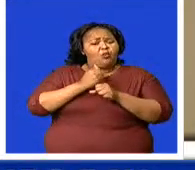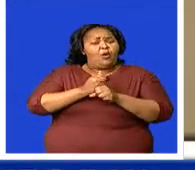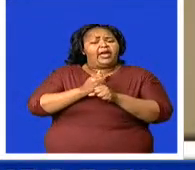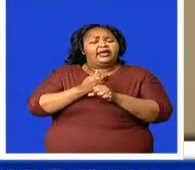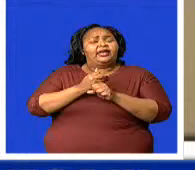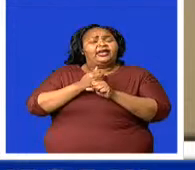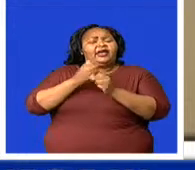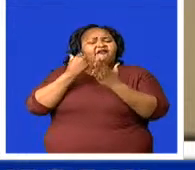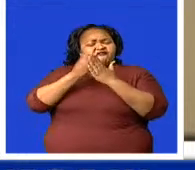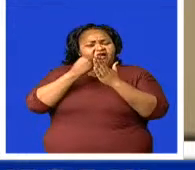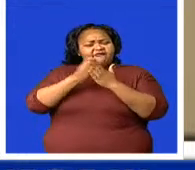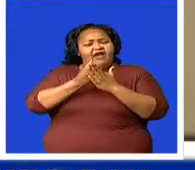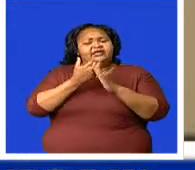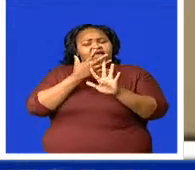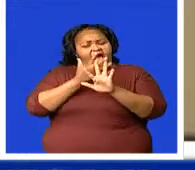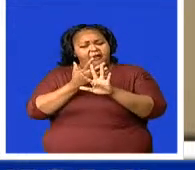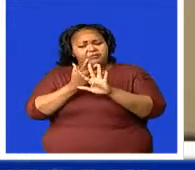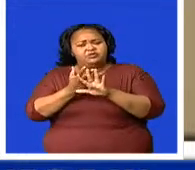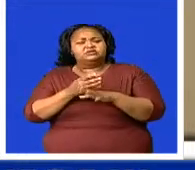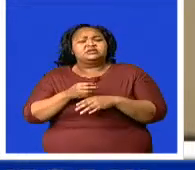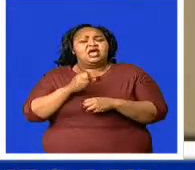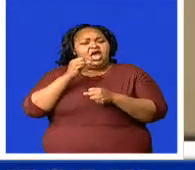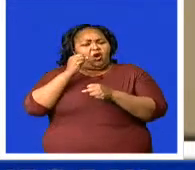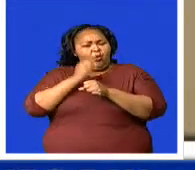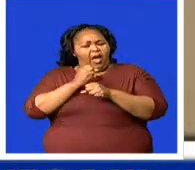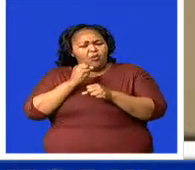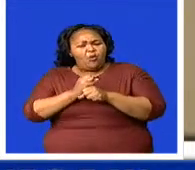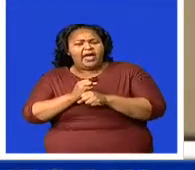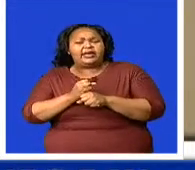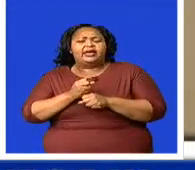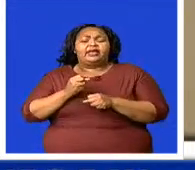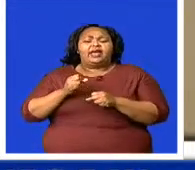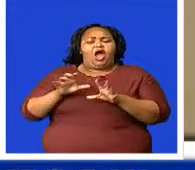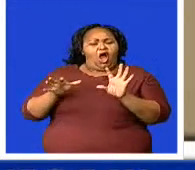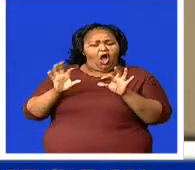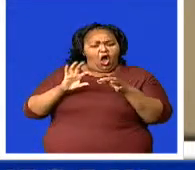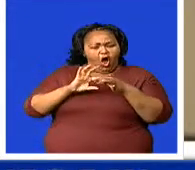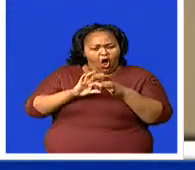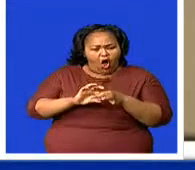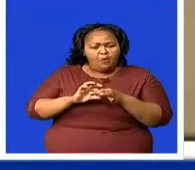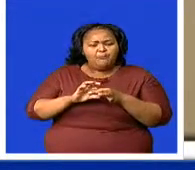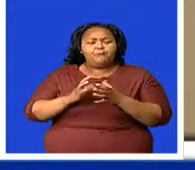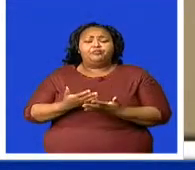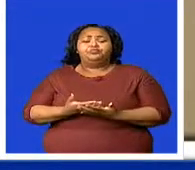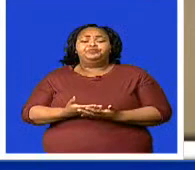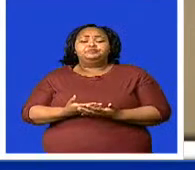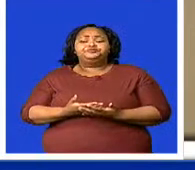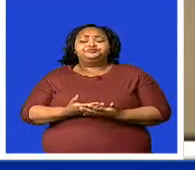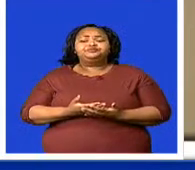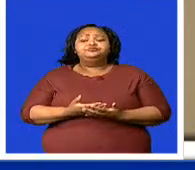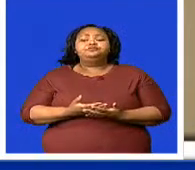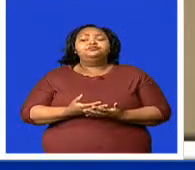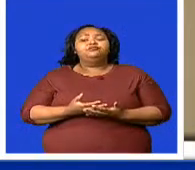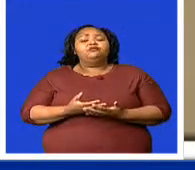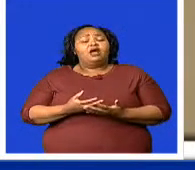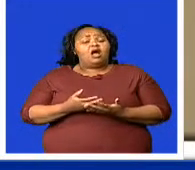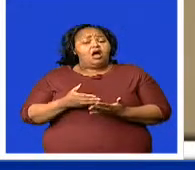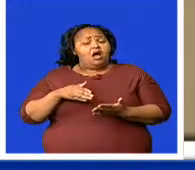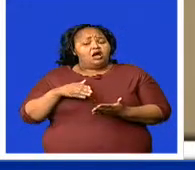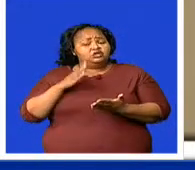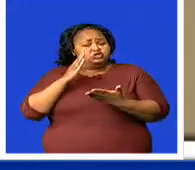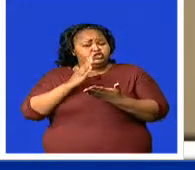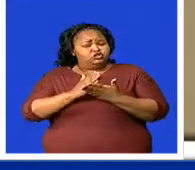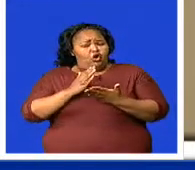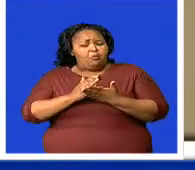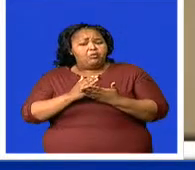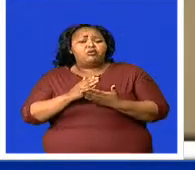single human being that can say they would appreciate GPV happening to either their sisters or their daughters